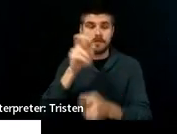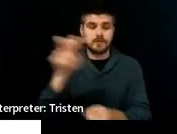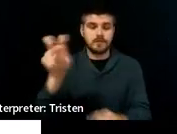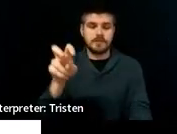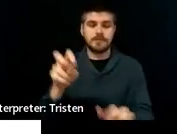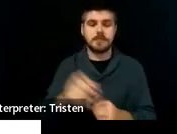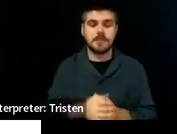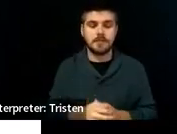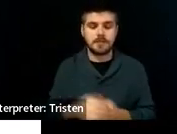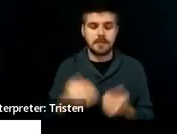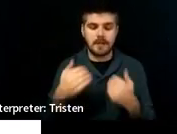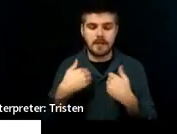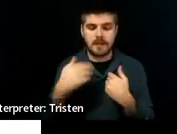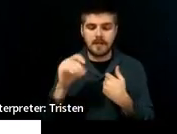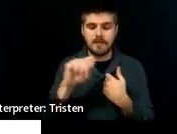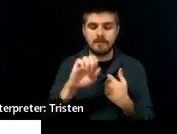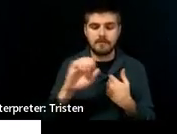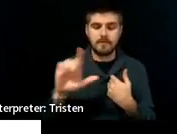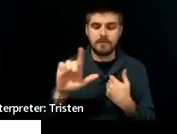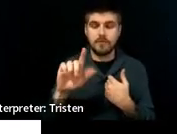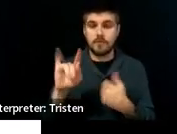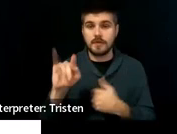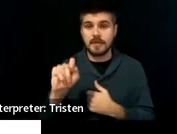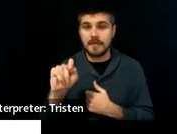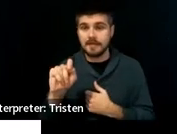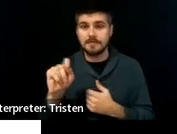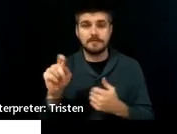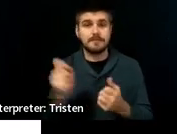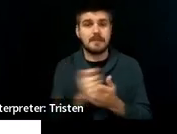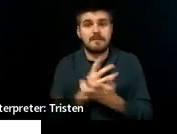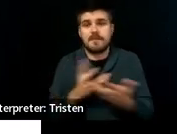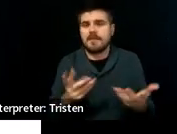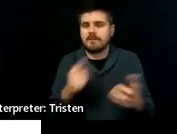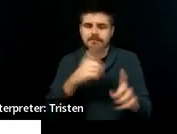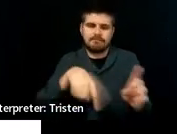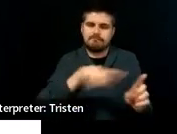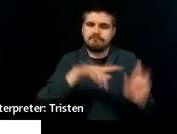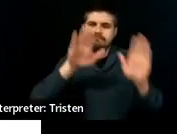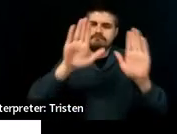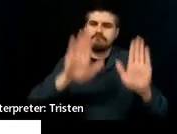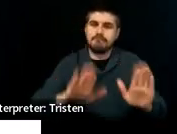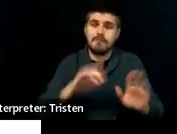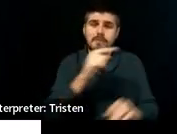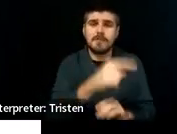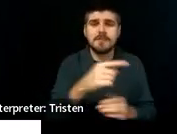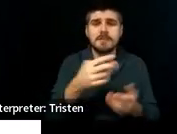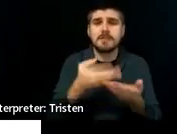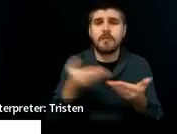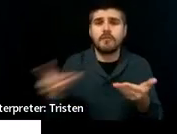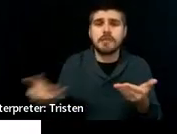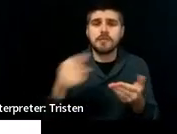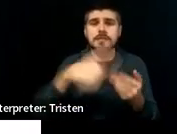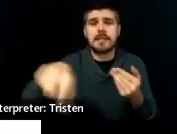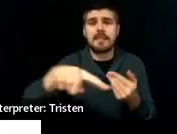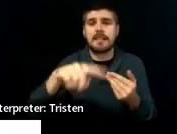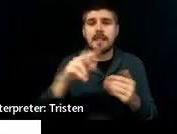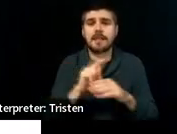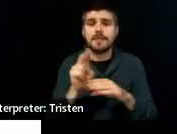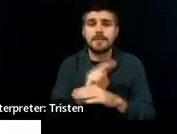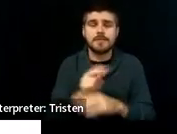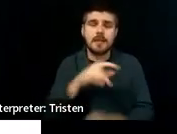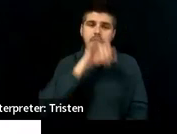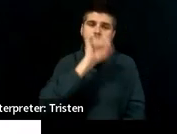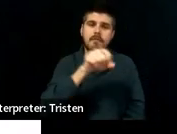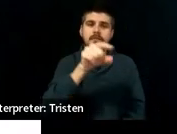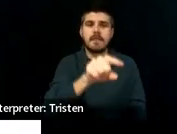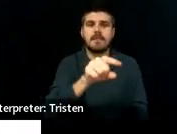got toolkits. They're fantastic. So, this is a resource that they use. And I love the fact that the student-focused planning and the